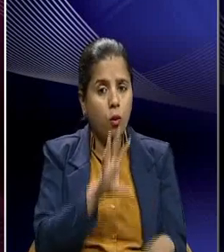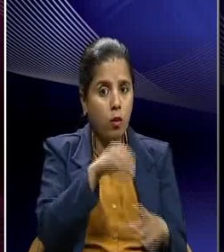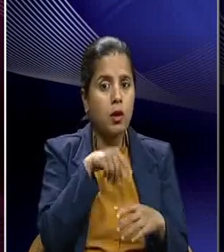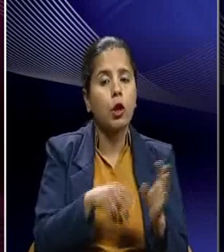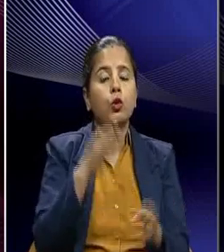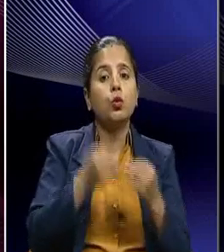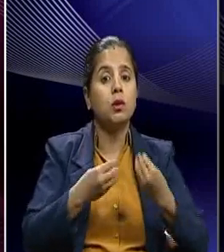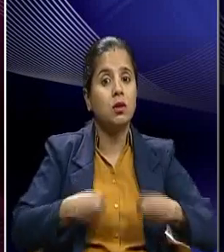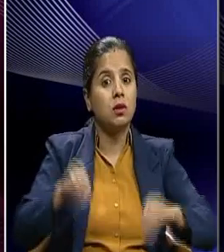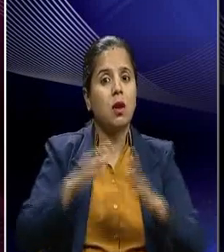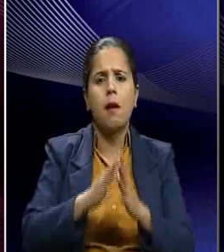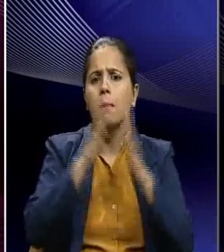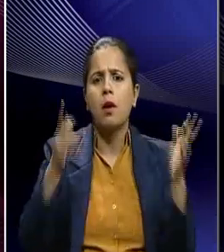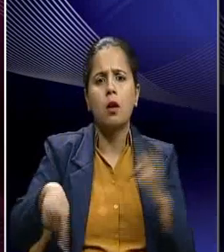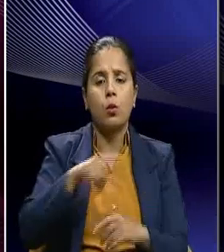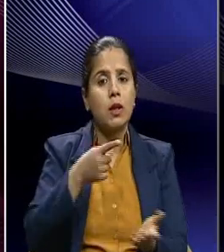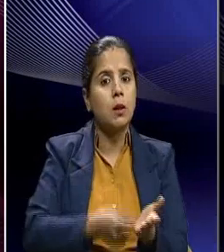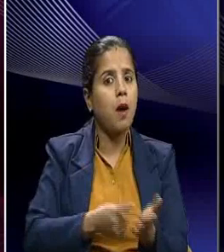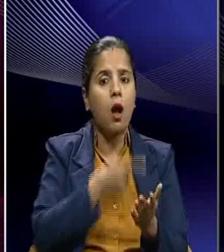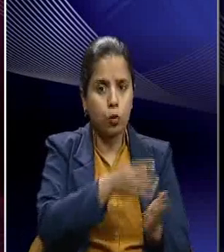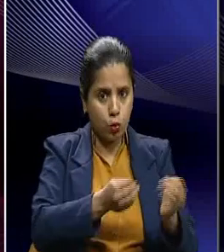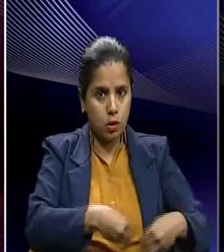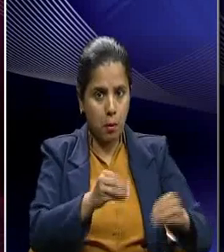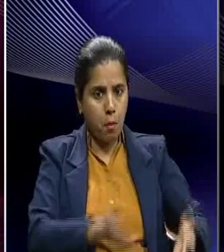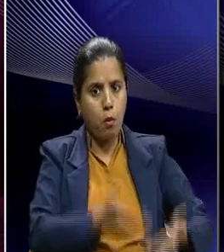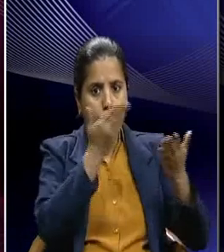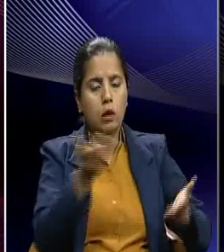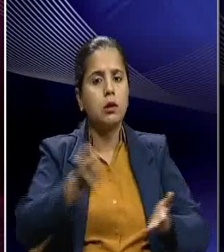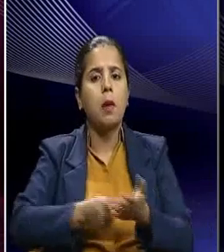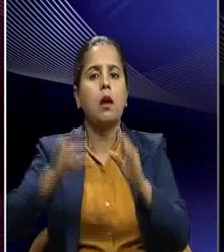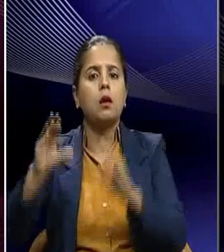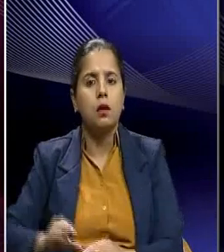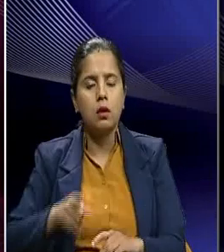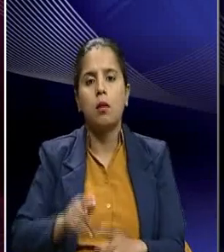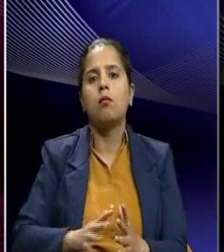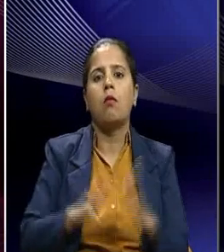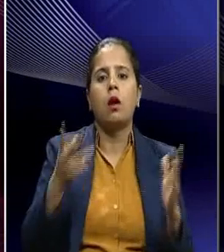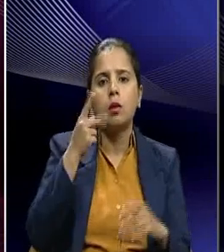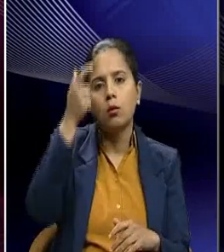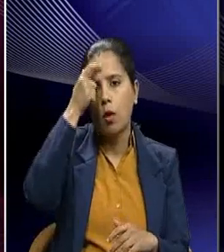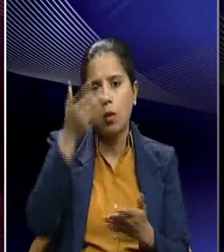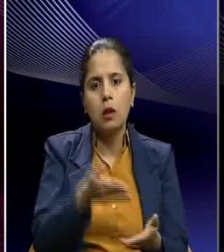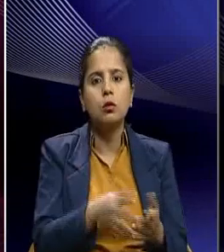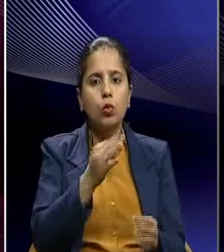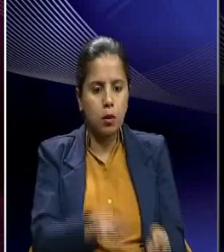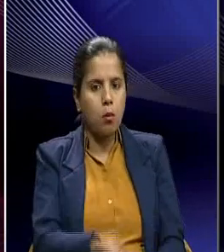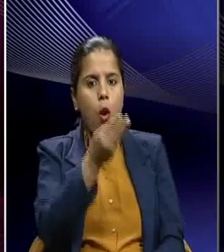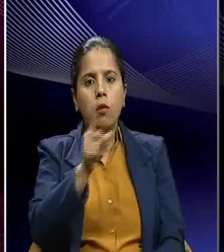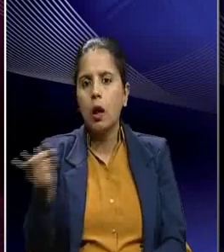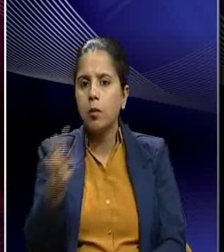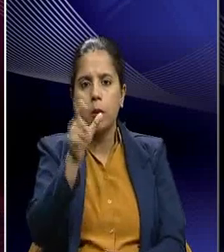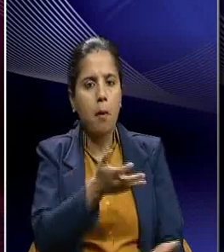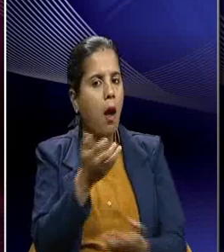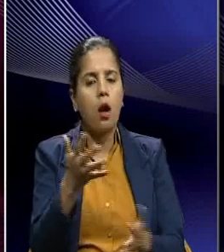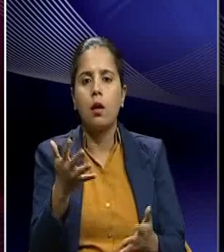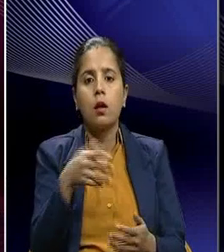milk was much more than the demand. And this also created another kind of a problem. And how the